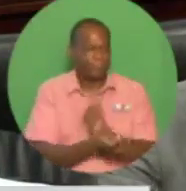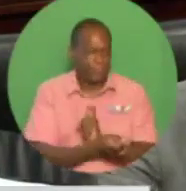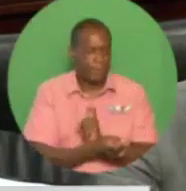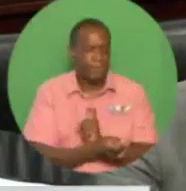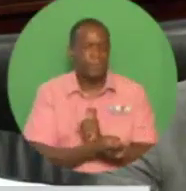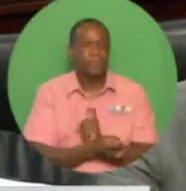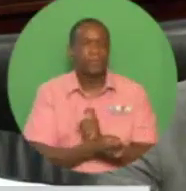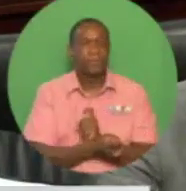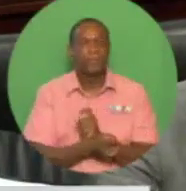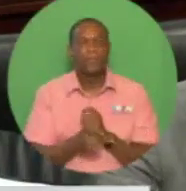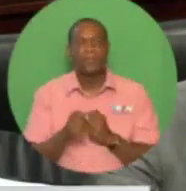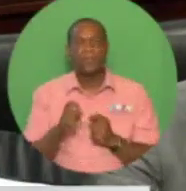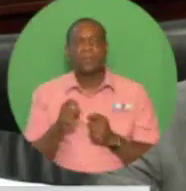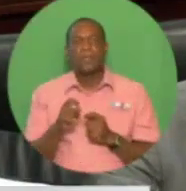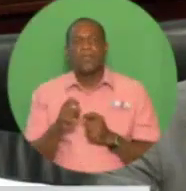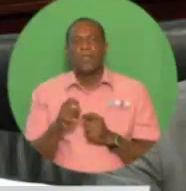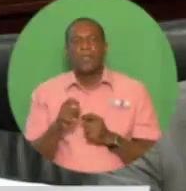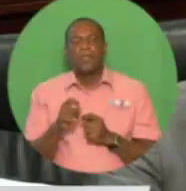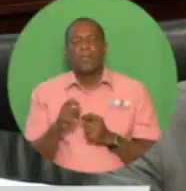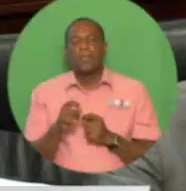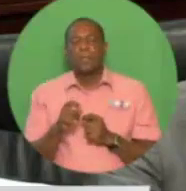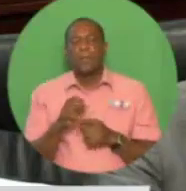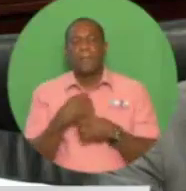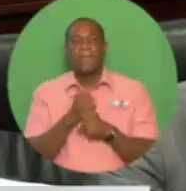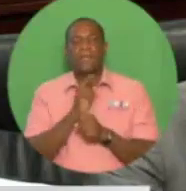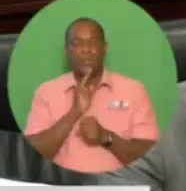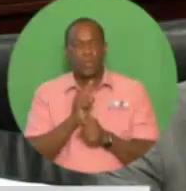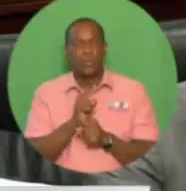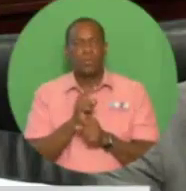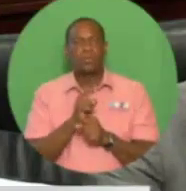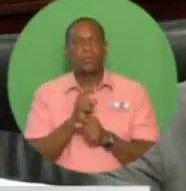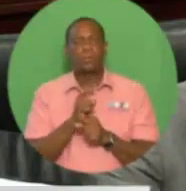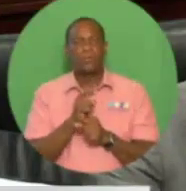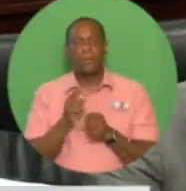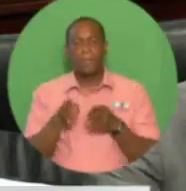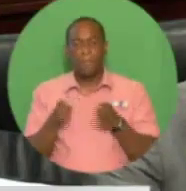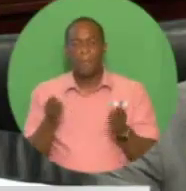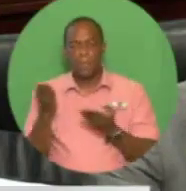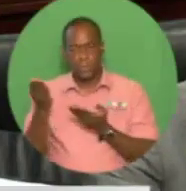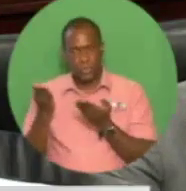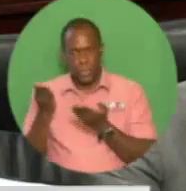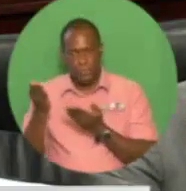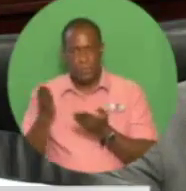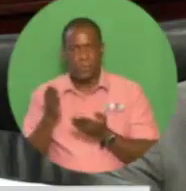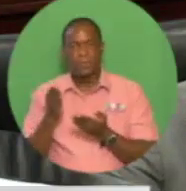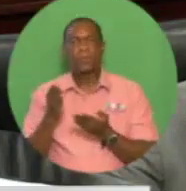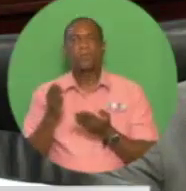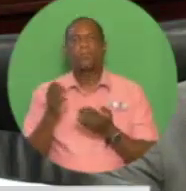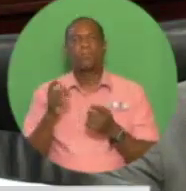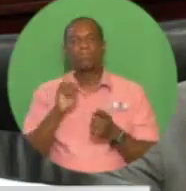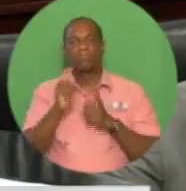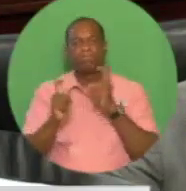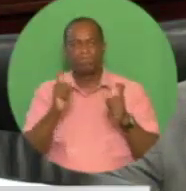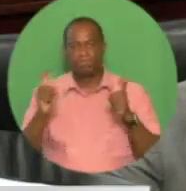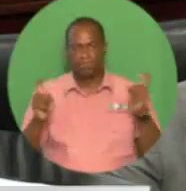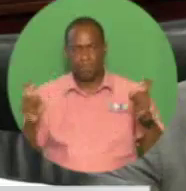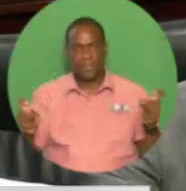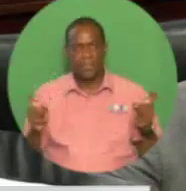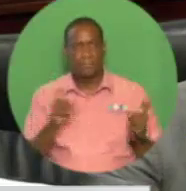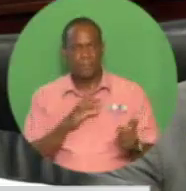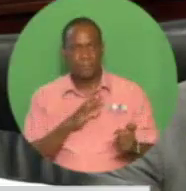seven, ensuring effective and efficient public service delivery and implementation of development interventions